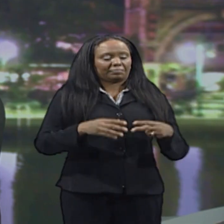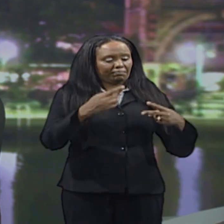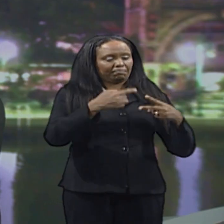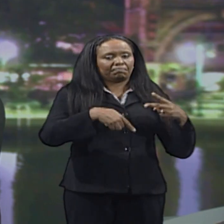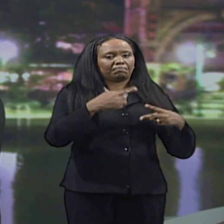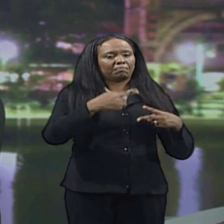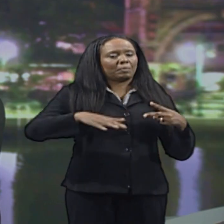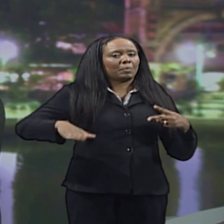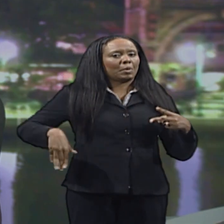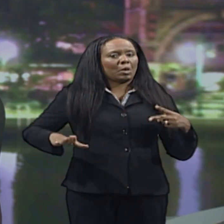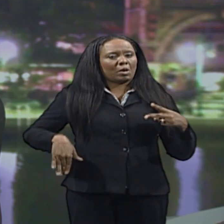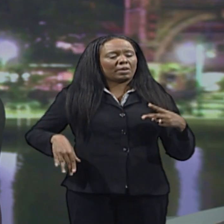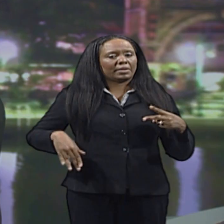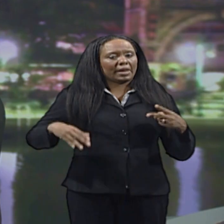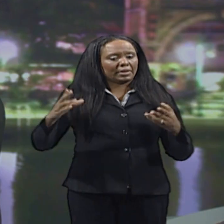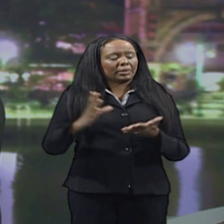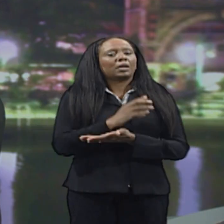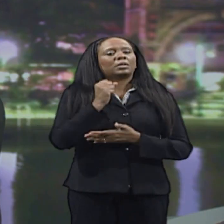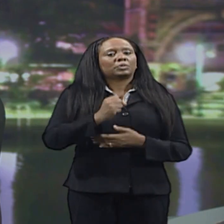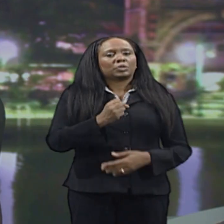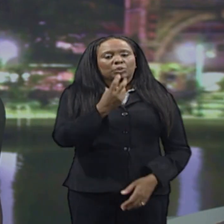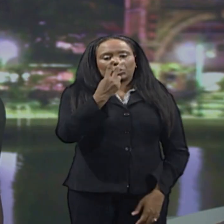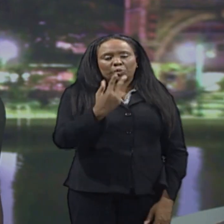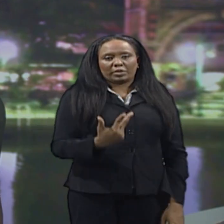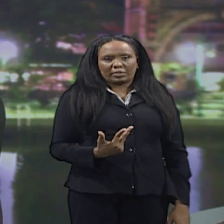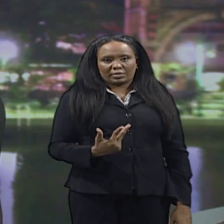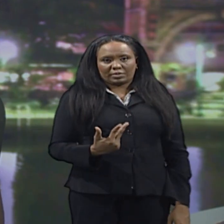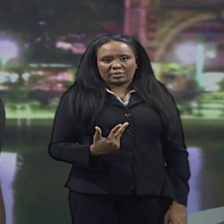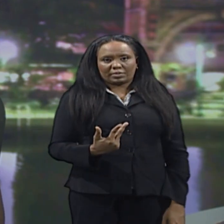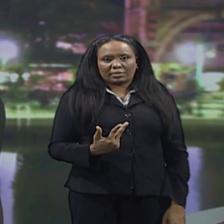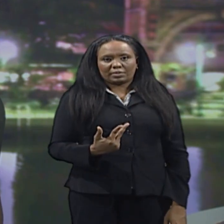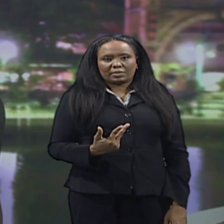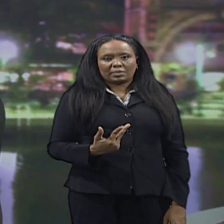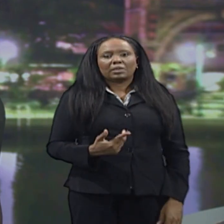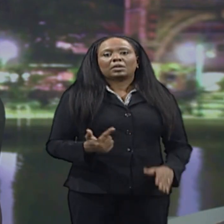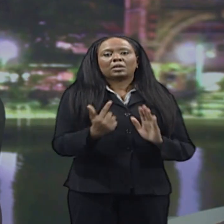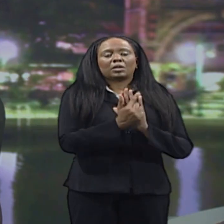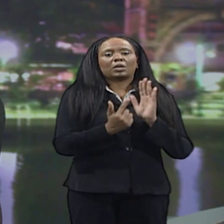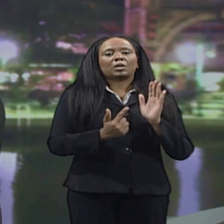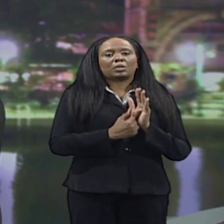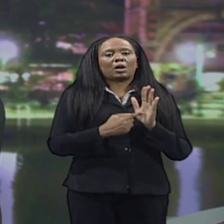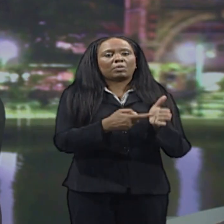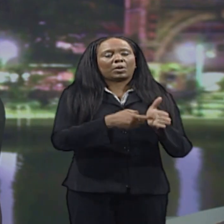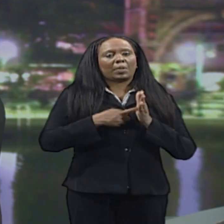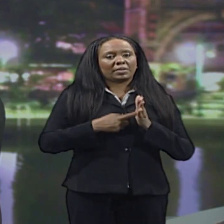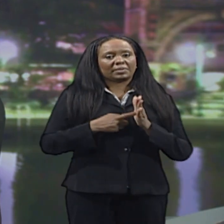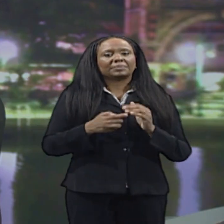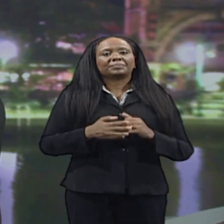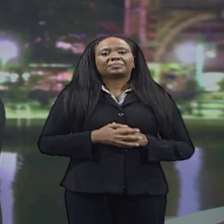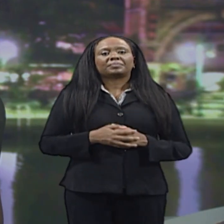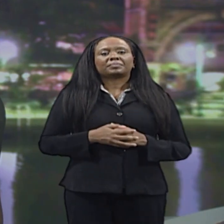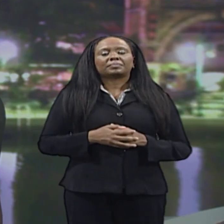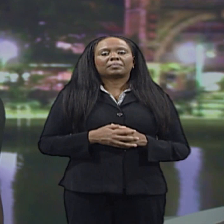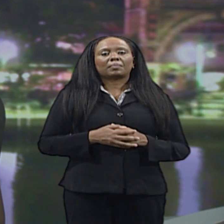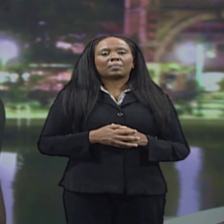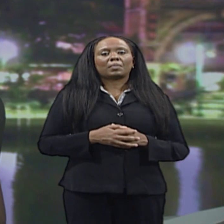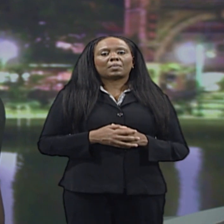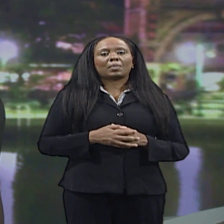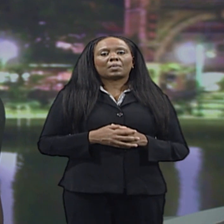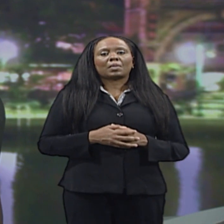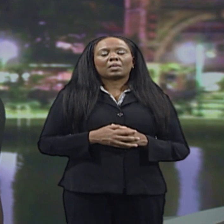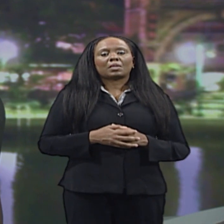Gibson has so far gained the two-thirds majority in both houses which is required by law to be declared head of the church.